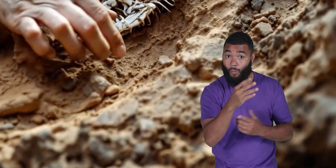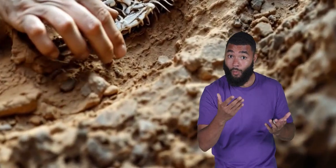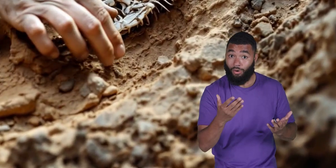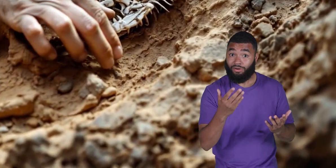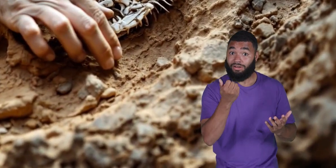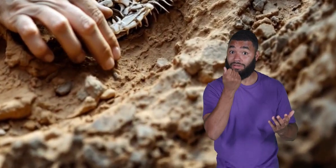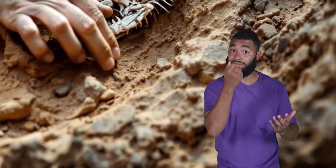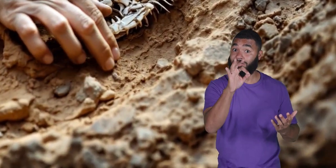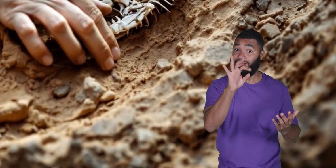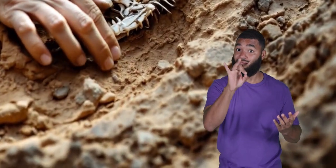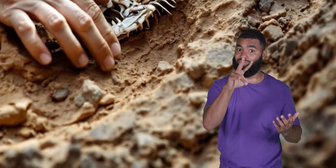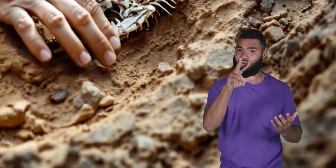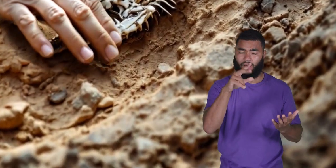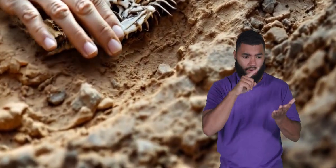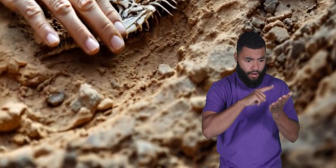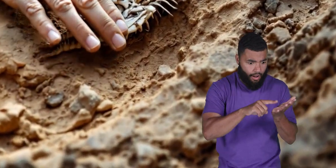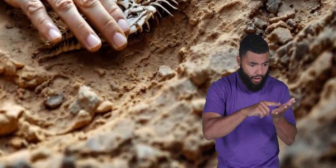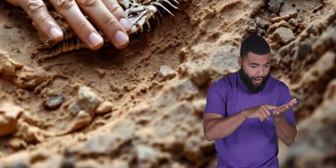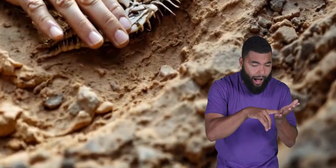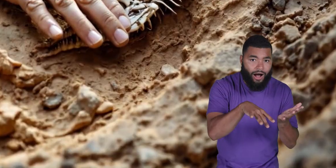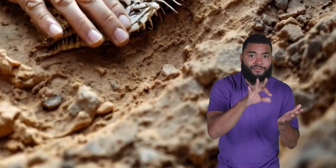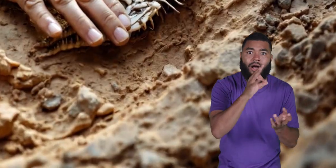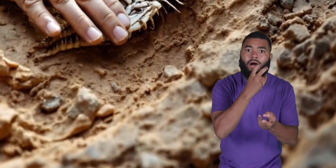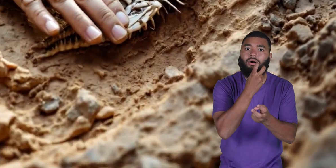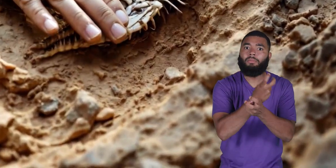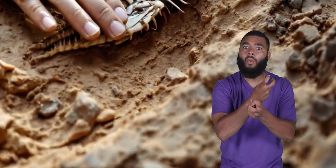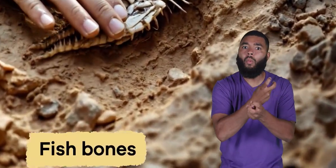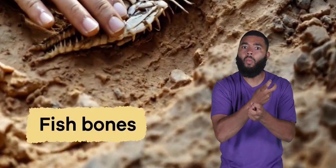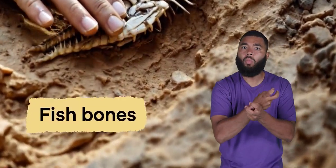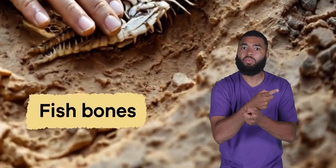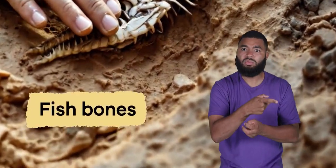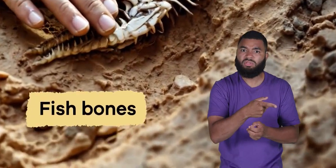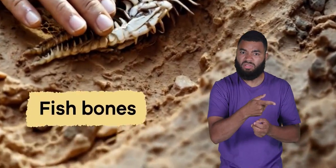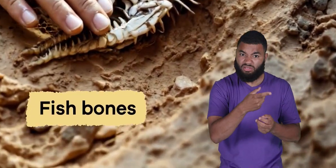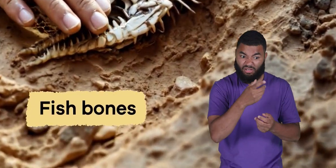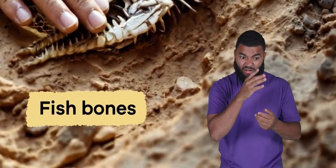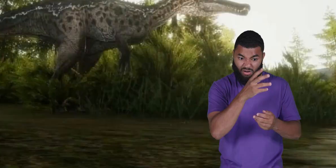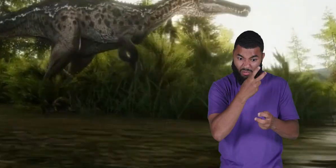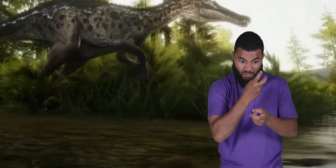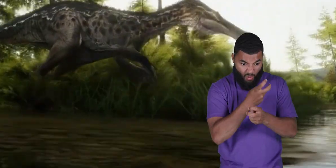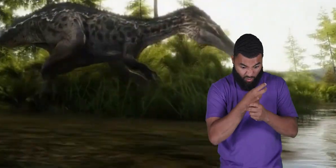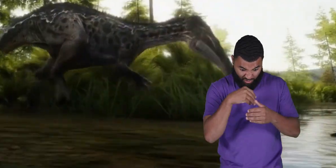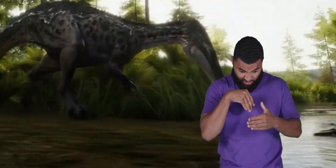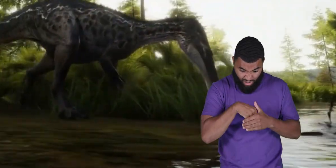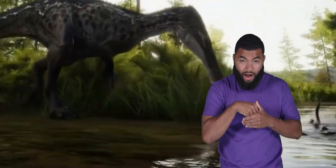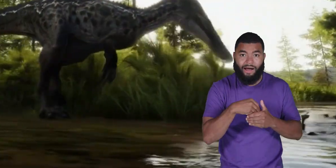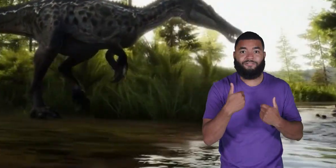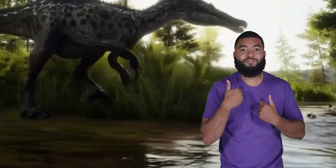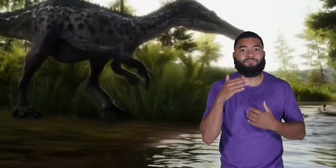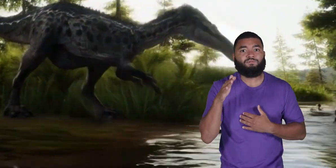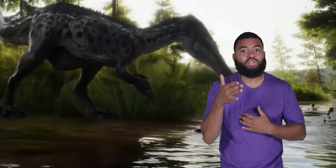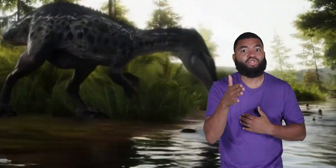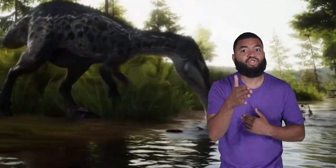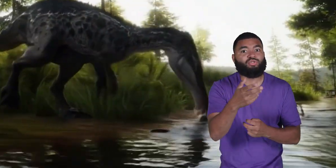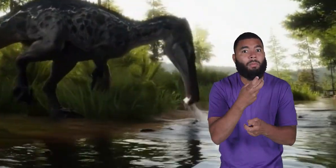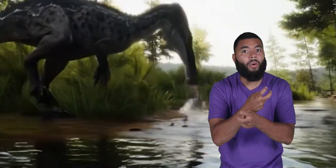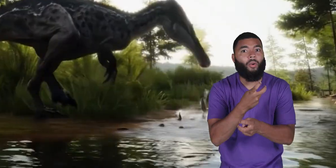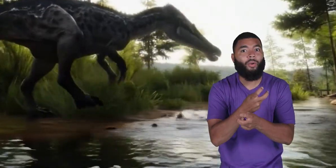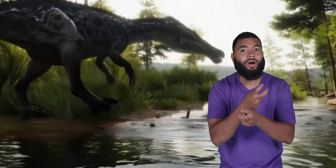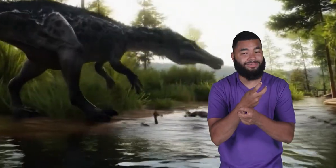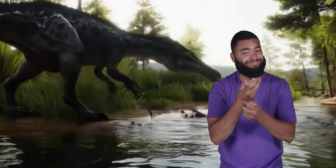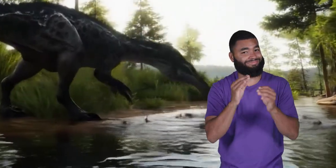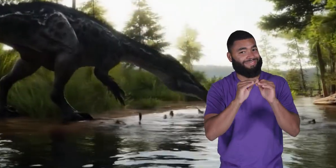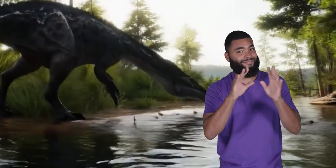they found the remains of one. In its remains were fish bones. That is how scientists know what the